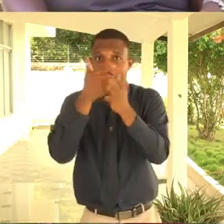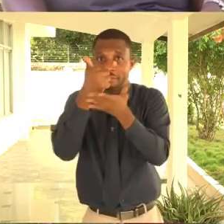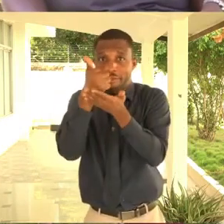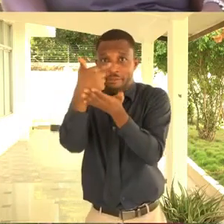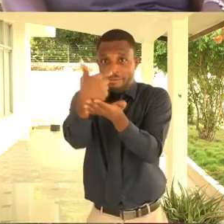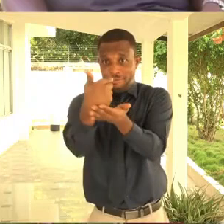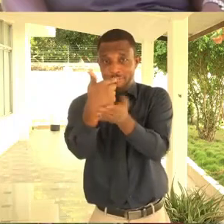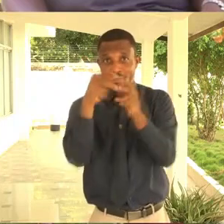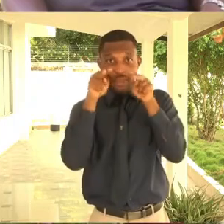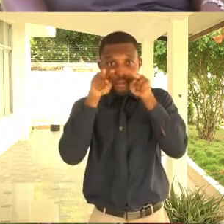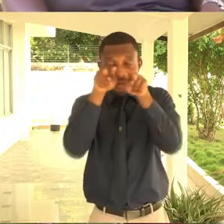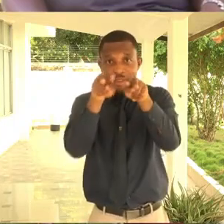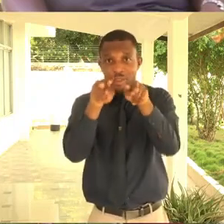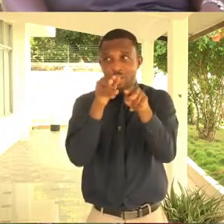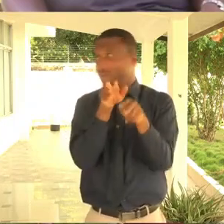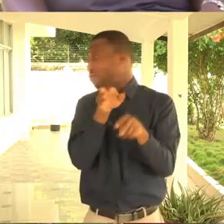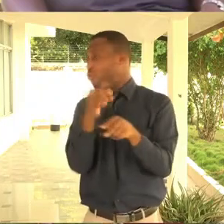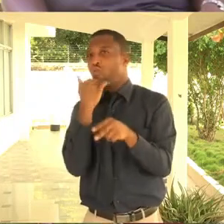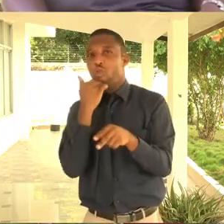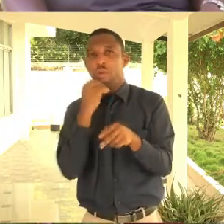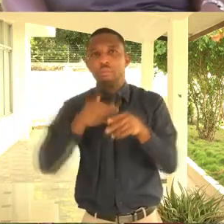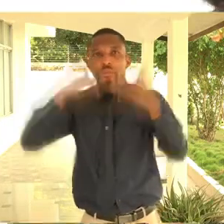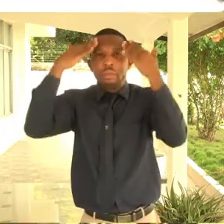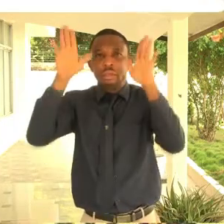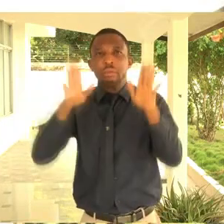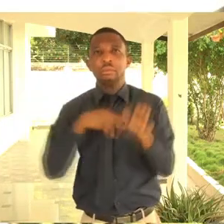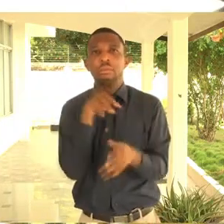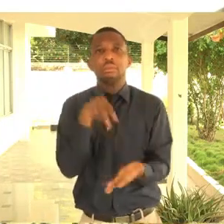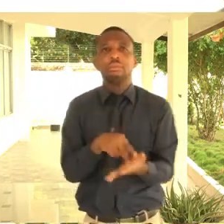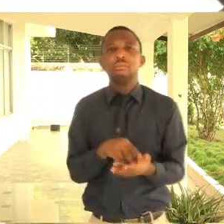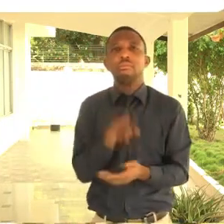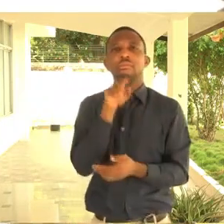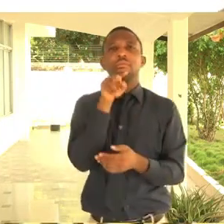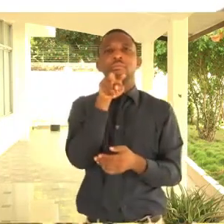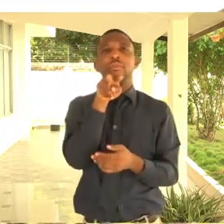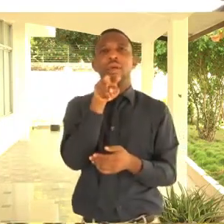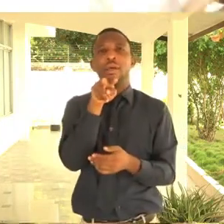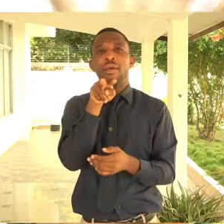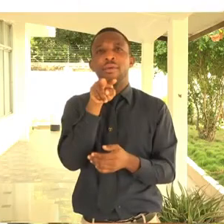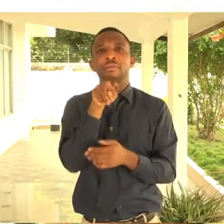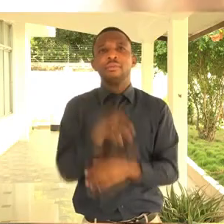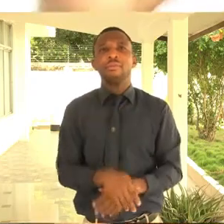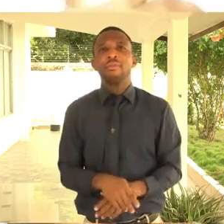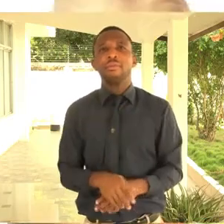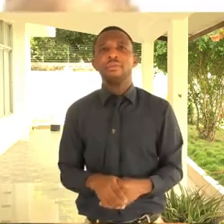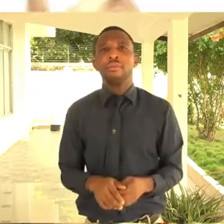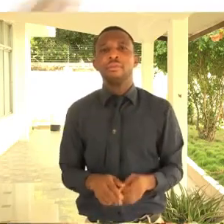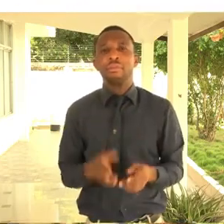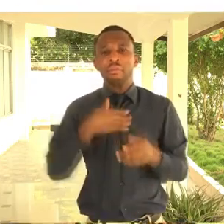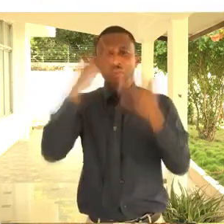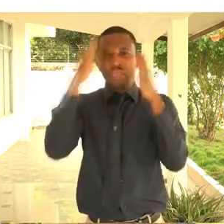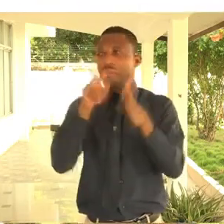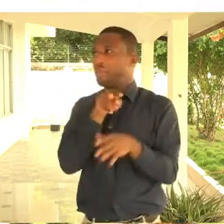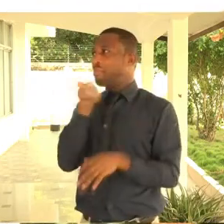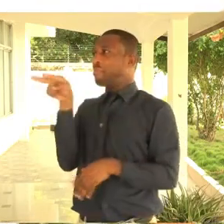I was just doing my own thing. So people called him and were saying, ah, what is she doing? She's not looking into the